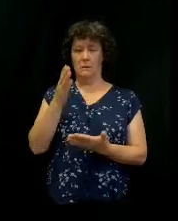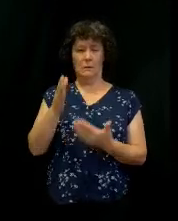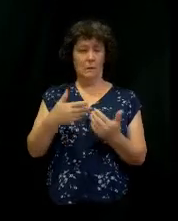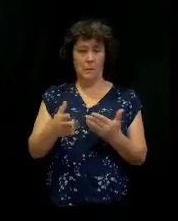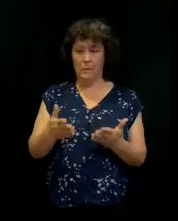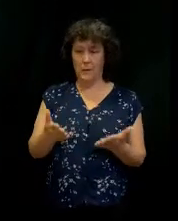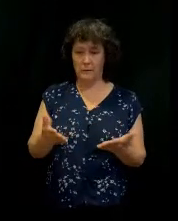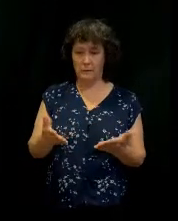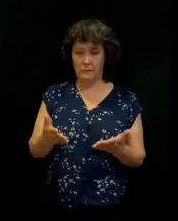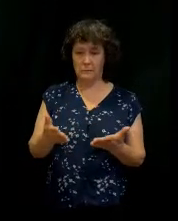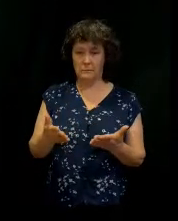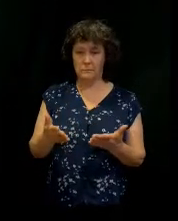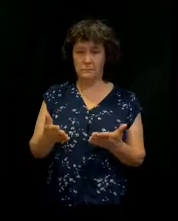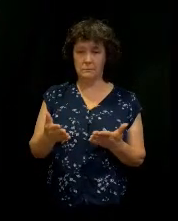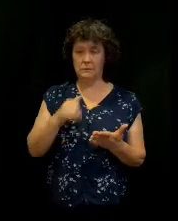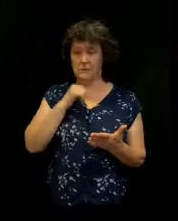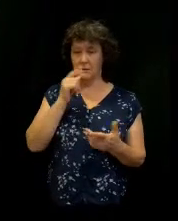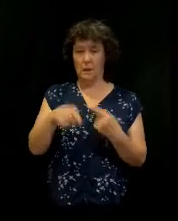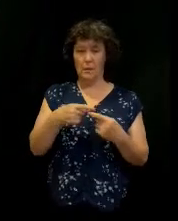Amen.